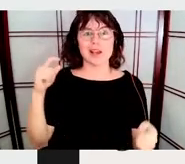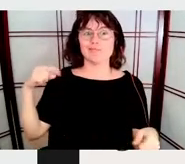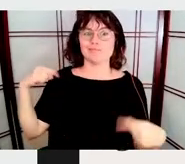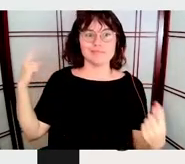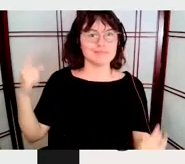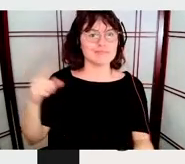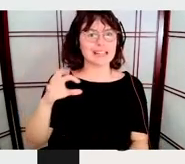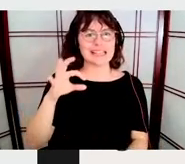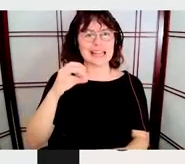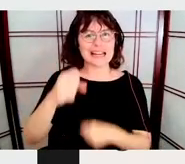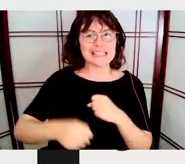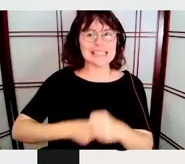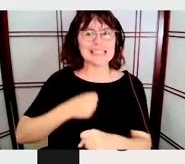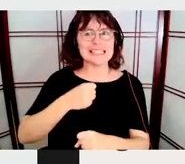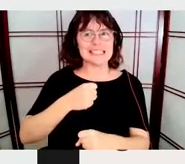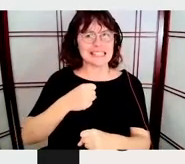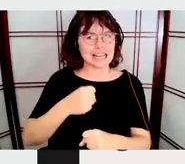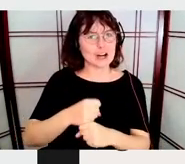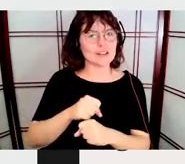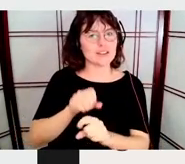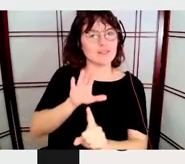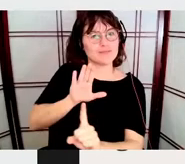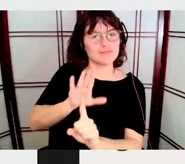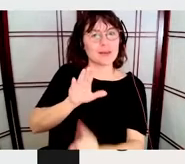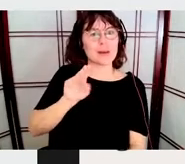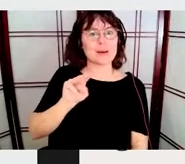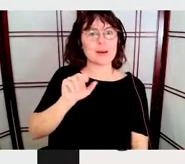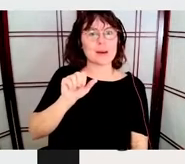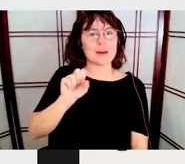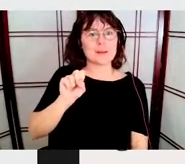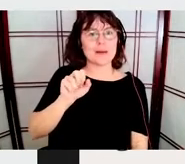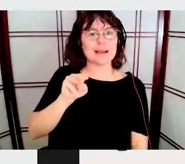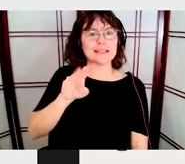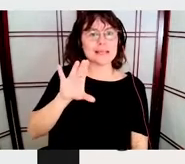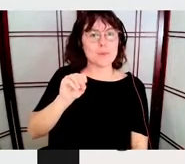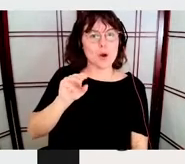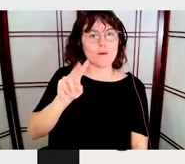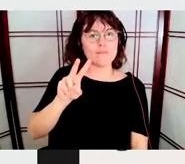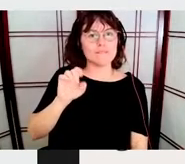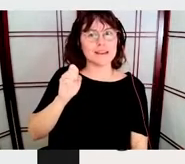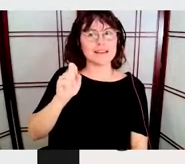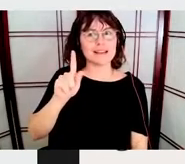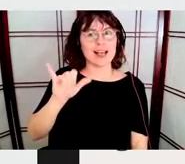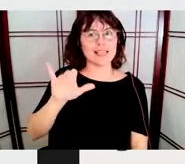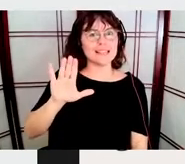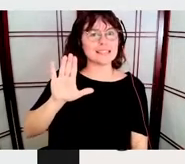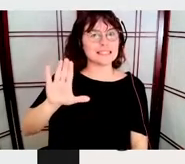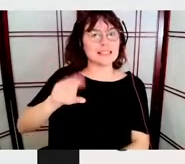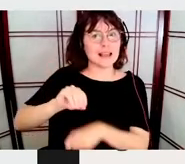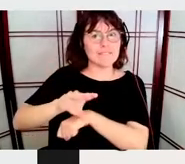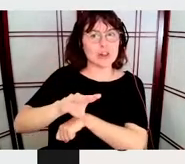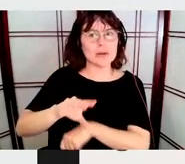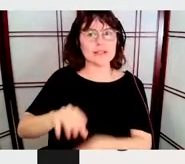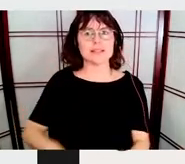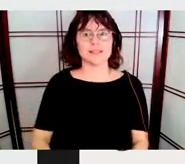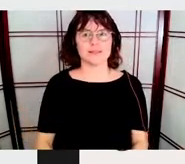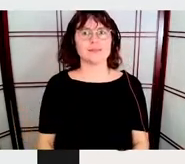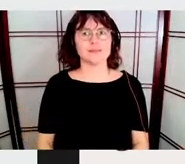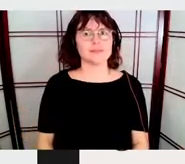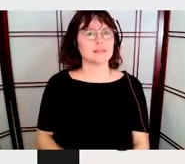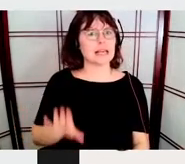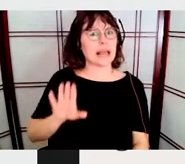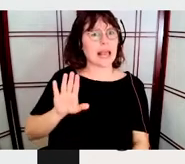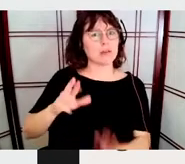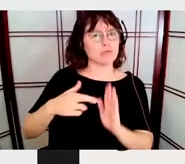him, address it in a different way by using image and typography applied to a poster. So we always think about